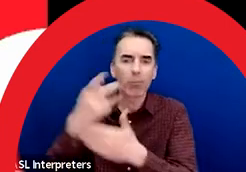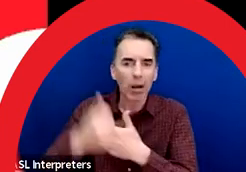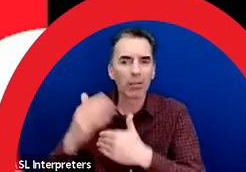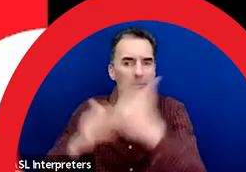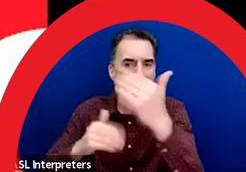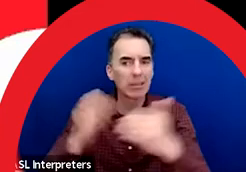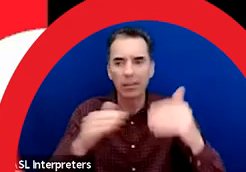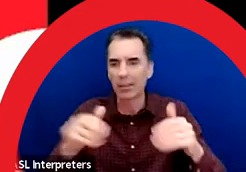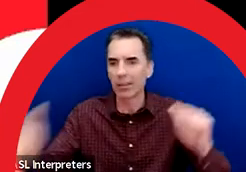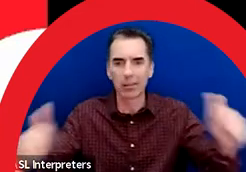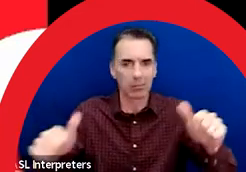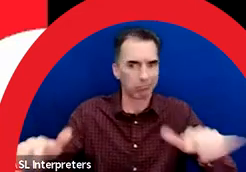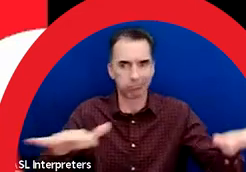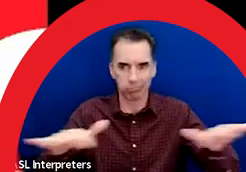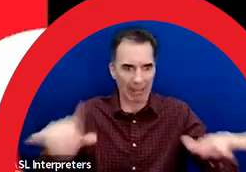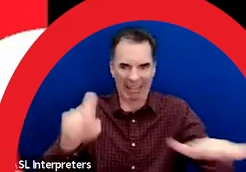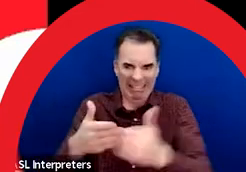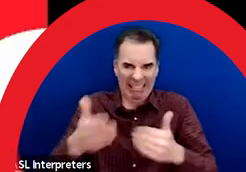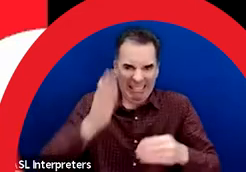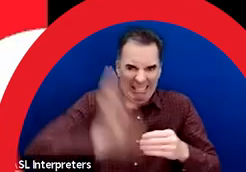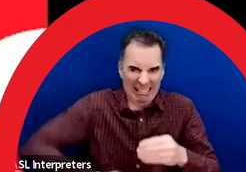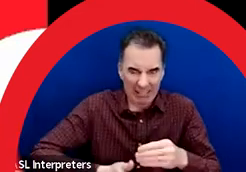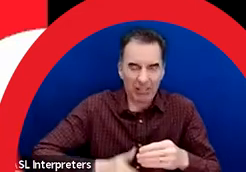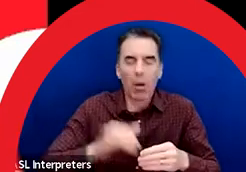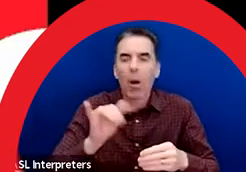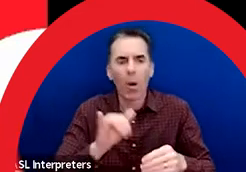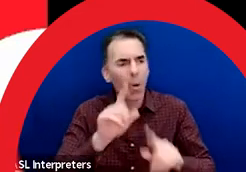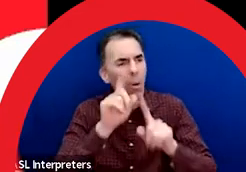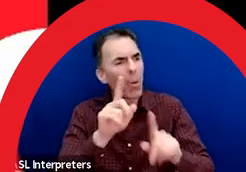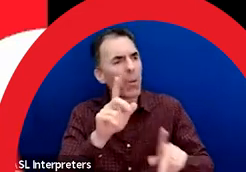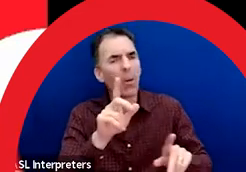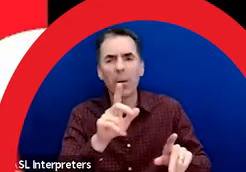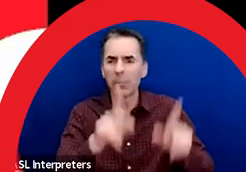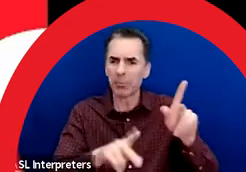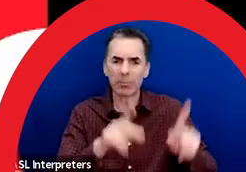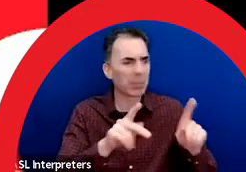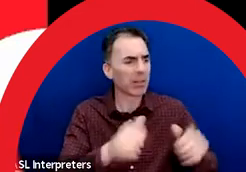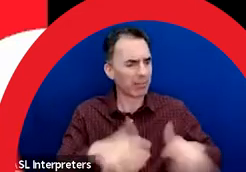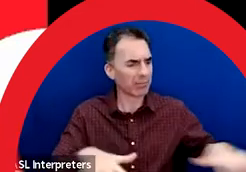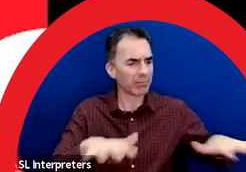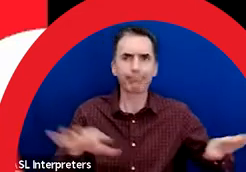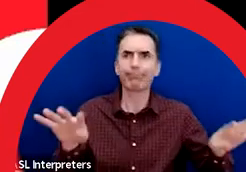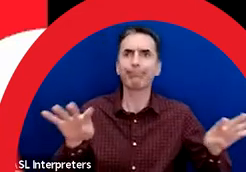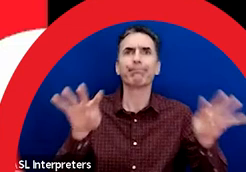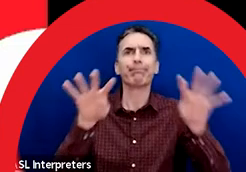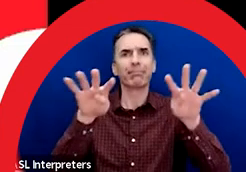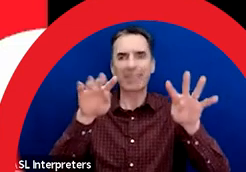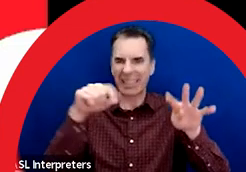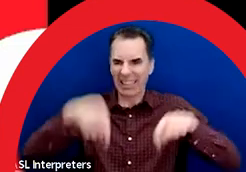And also because the community would like to be able to enjoy the road mural for as long as possible throughout the summer.